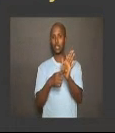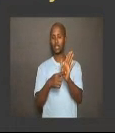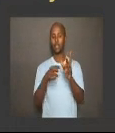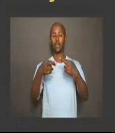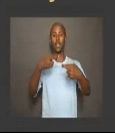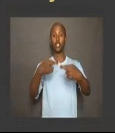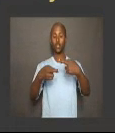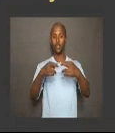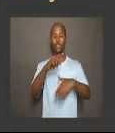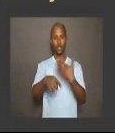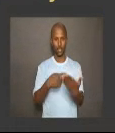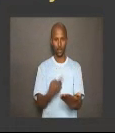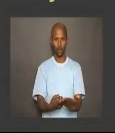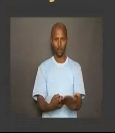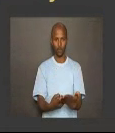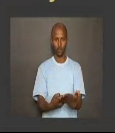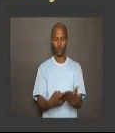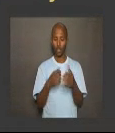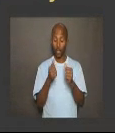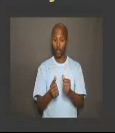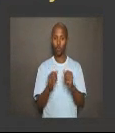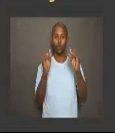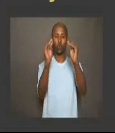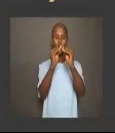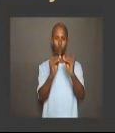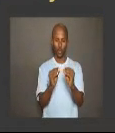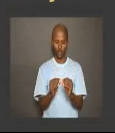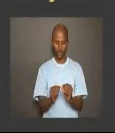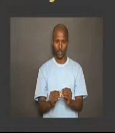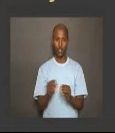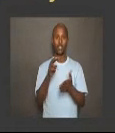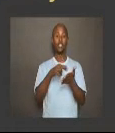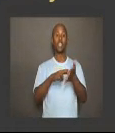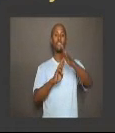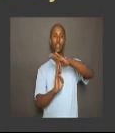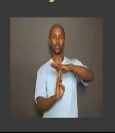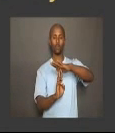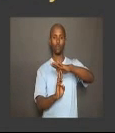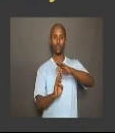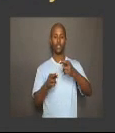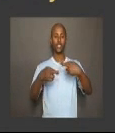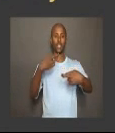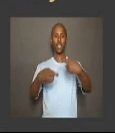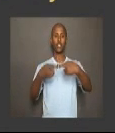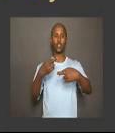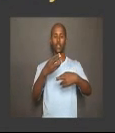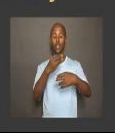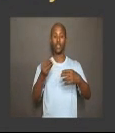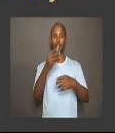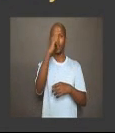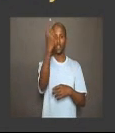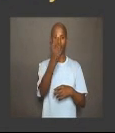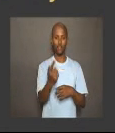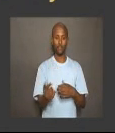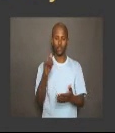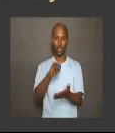Then, can you calculate the inverse of the relation and graph that